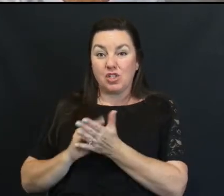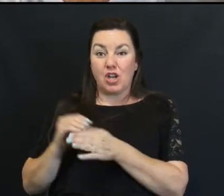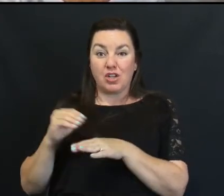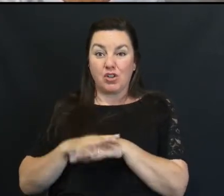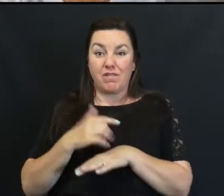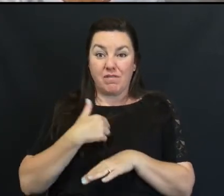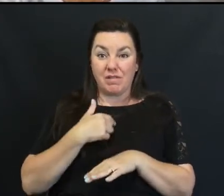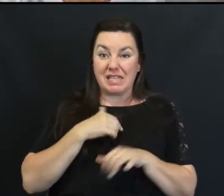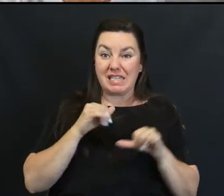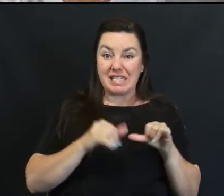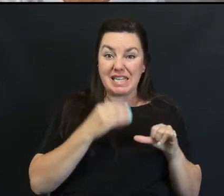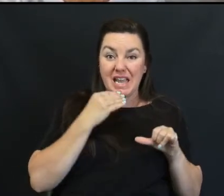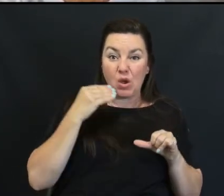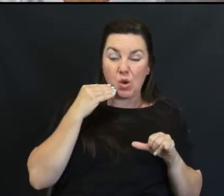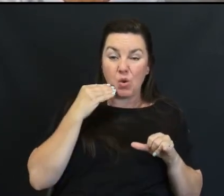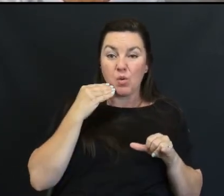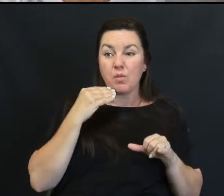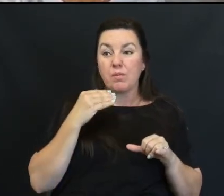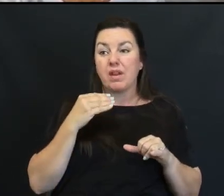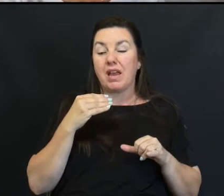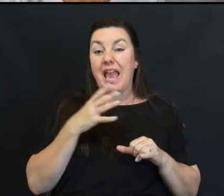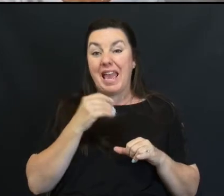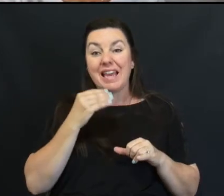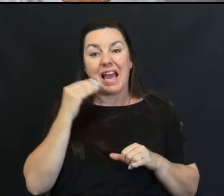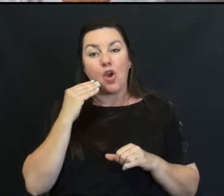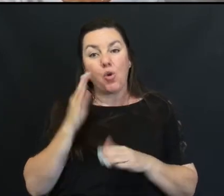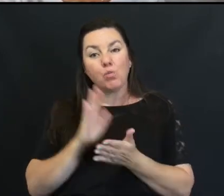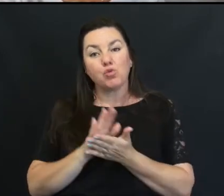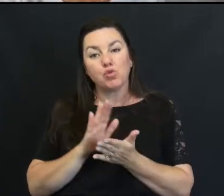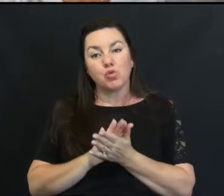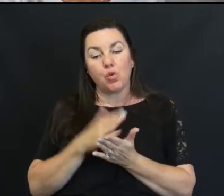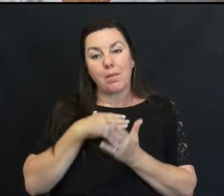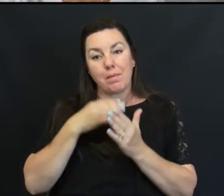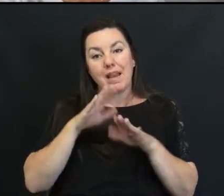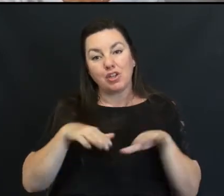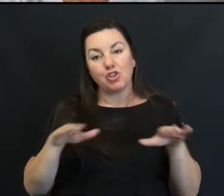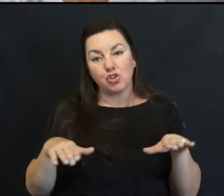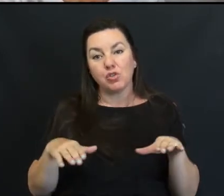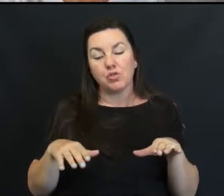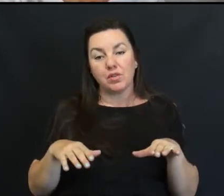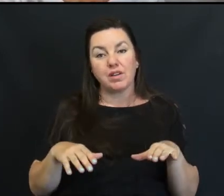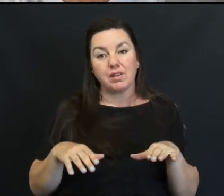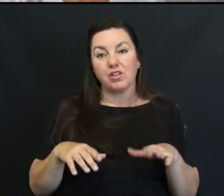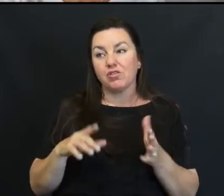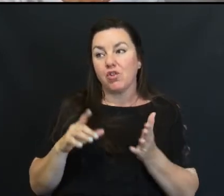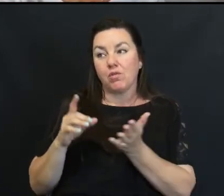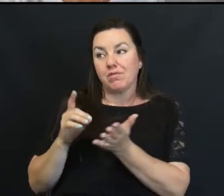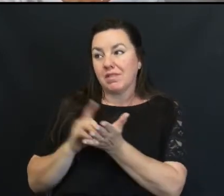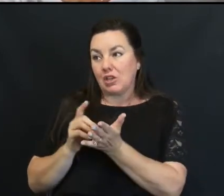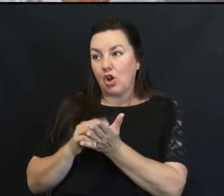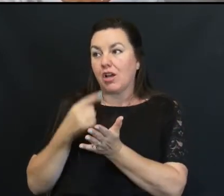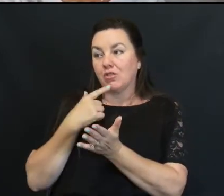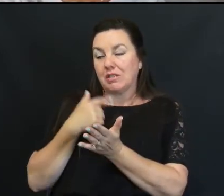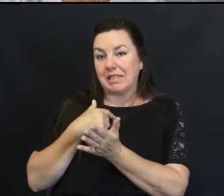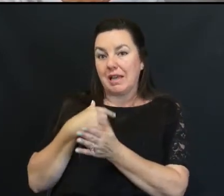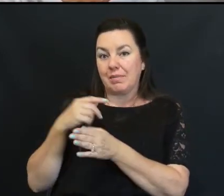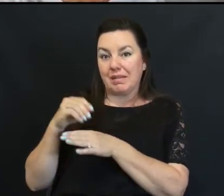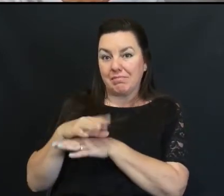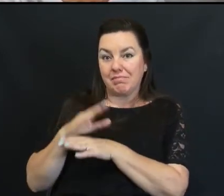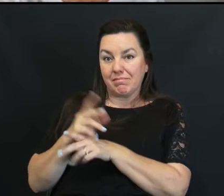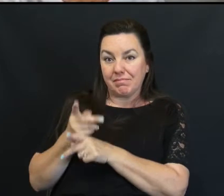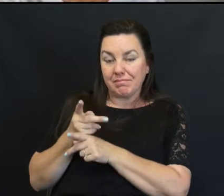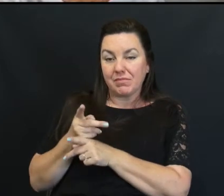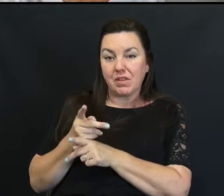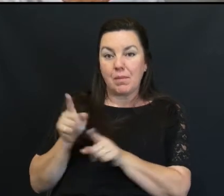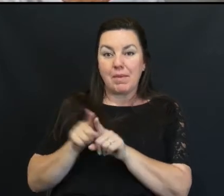doctor To stay home I also Homeschool my children So in addition To just The doctor's Advice